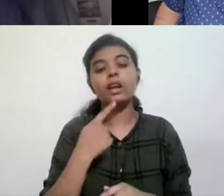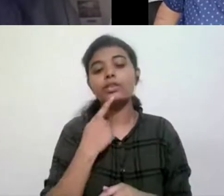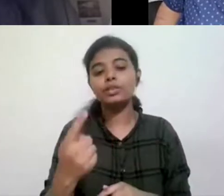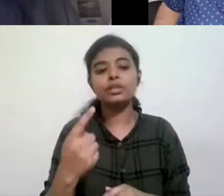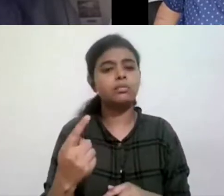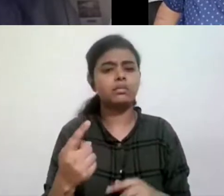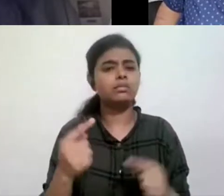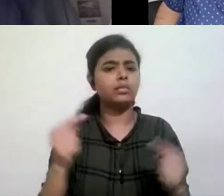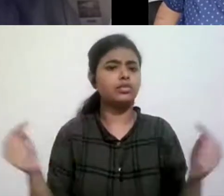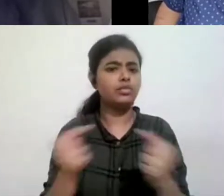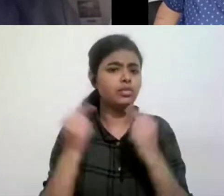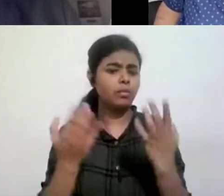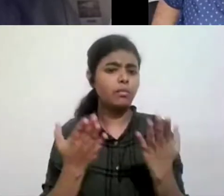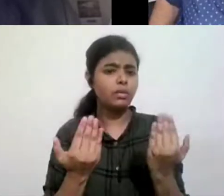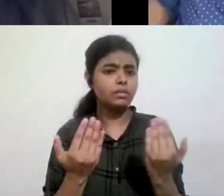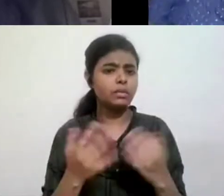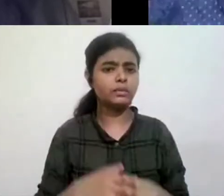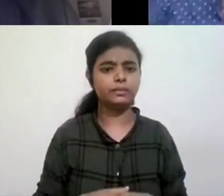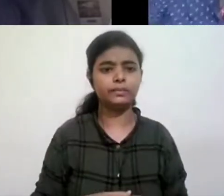argument.